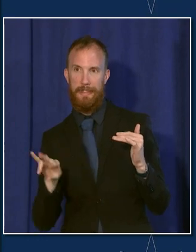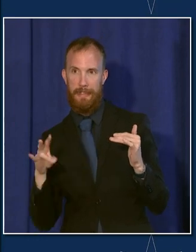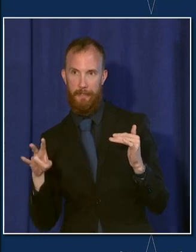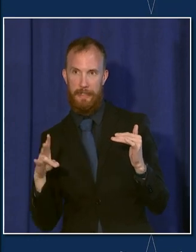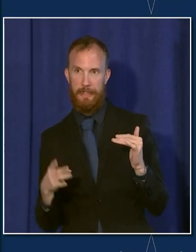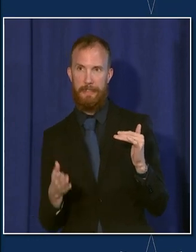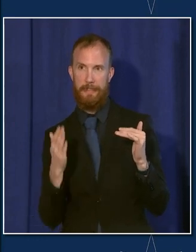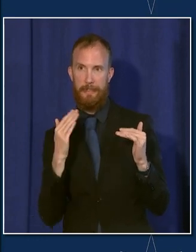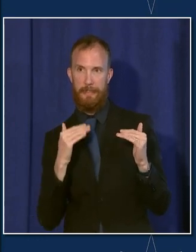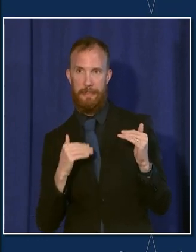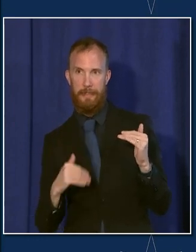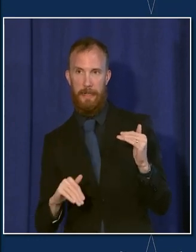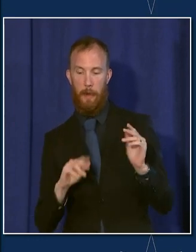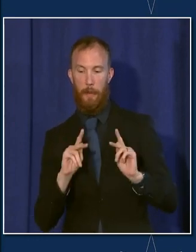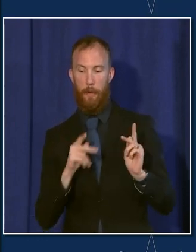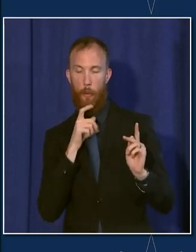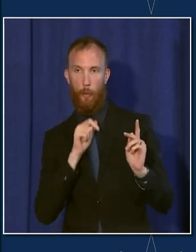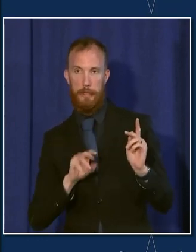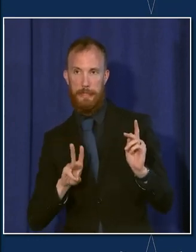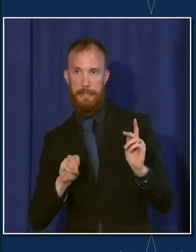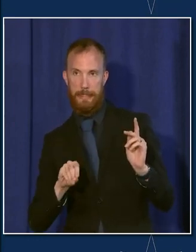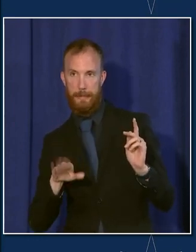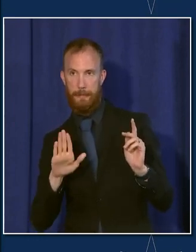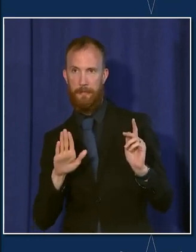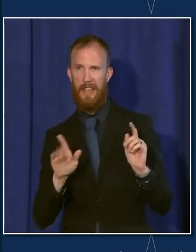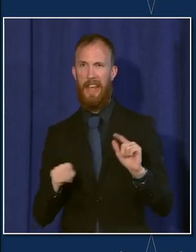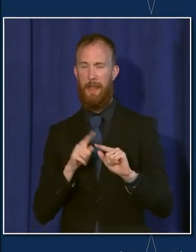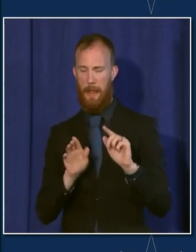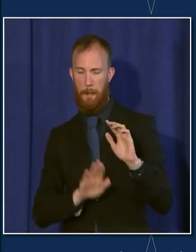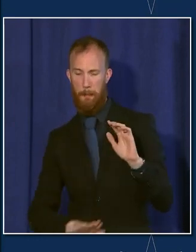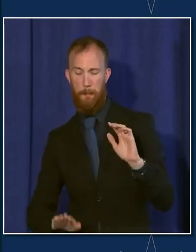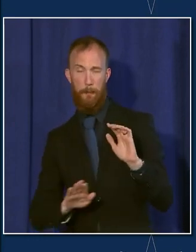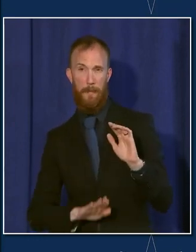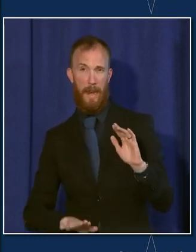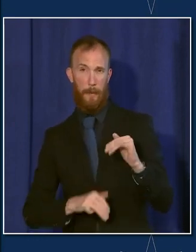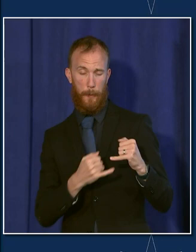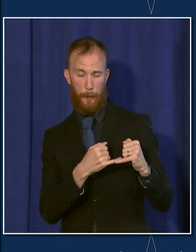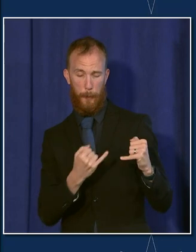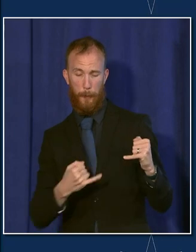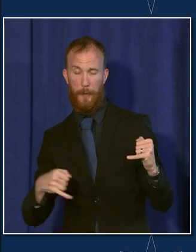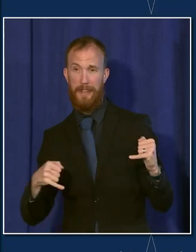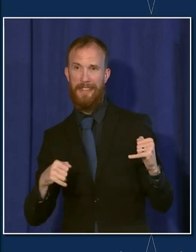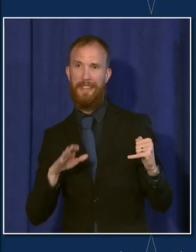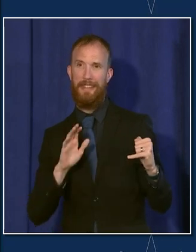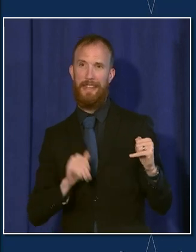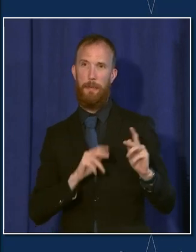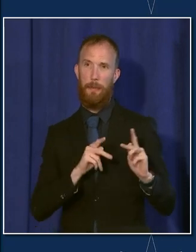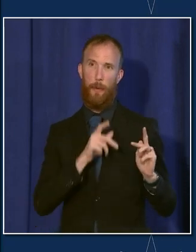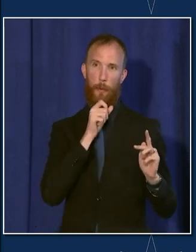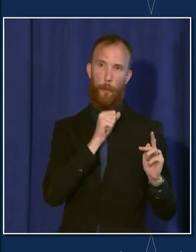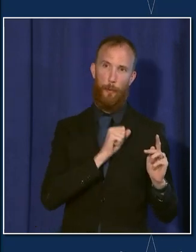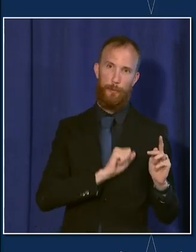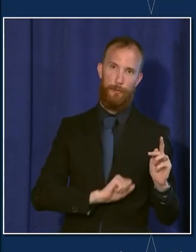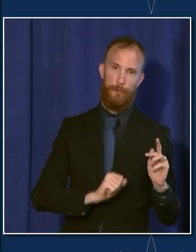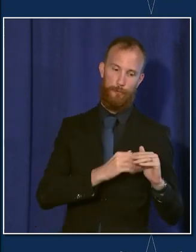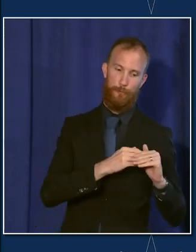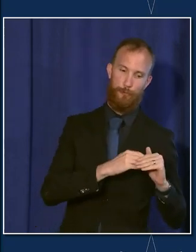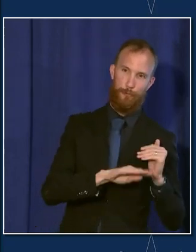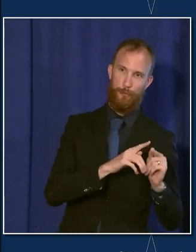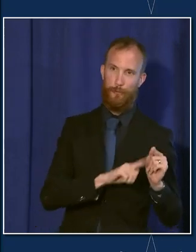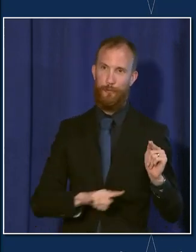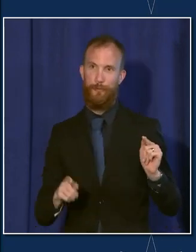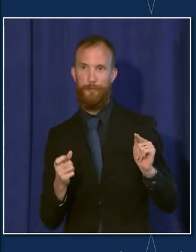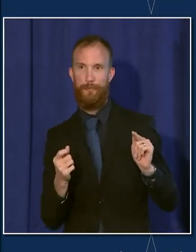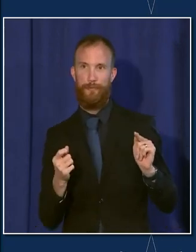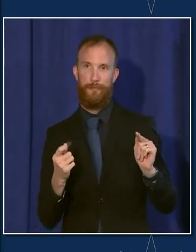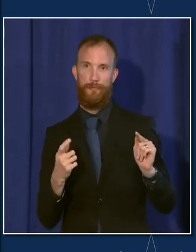followed by unvaccinated people over 60. And then way at the bottom still are zero to 11 year olds, who of course are not yet eligible for